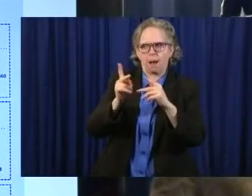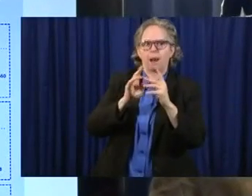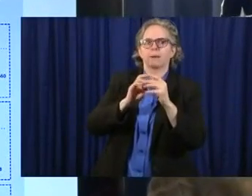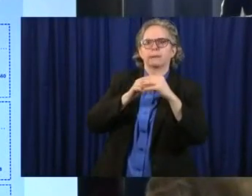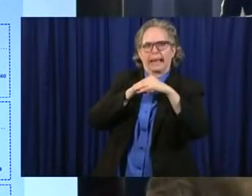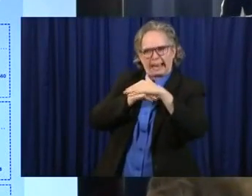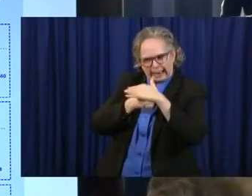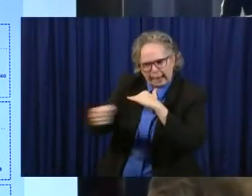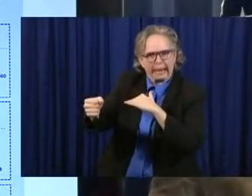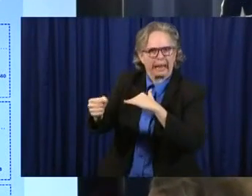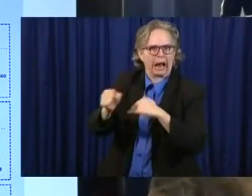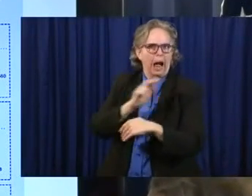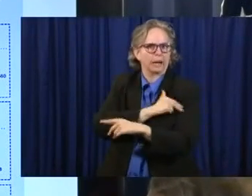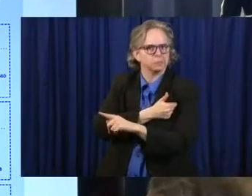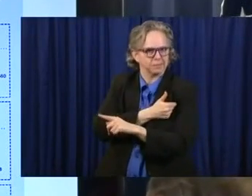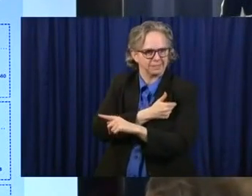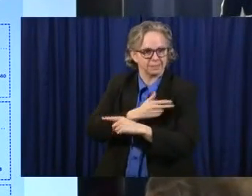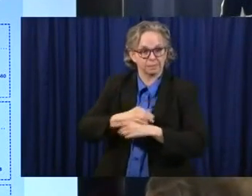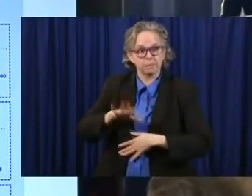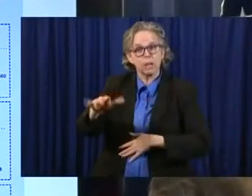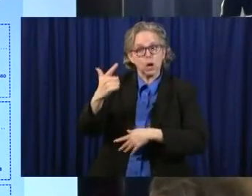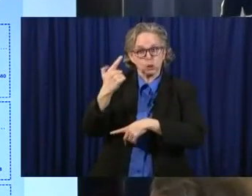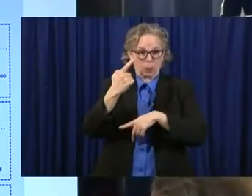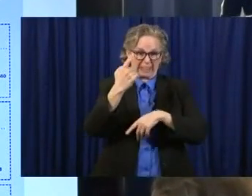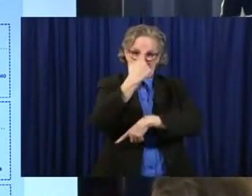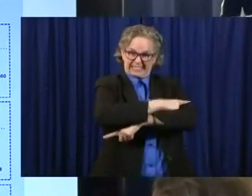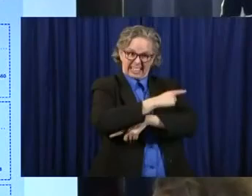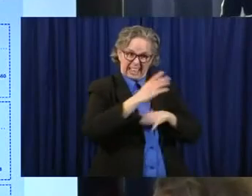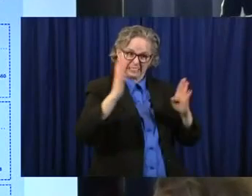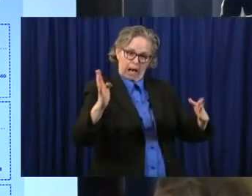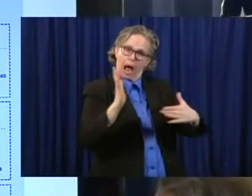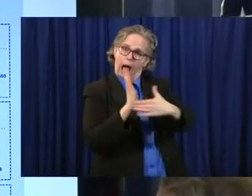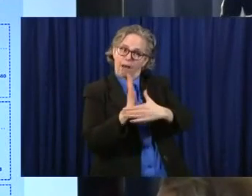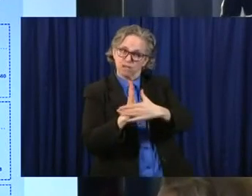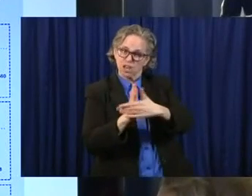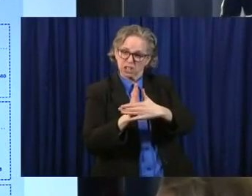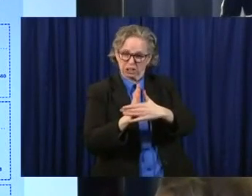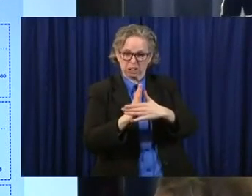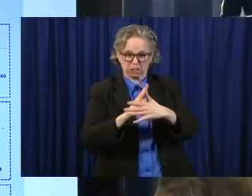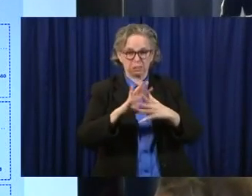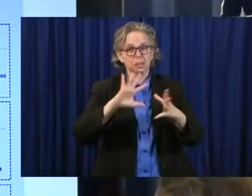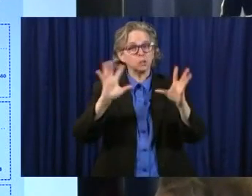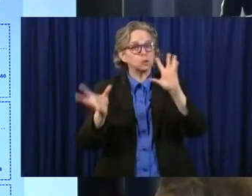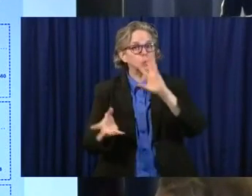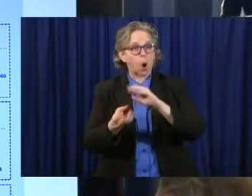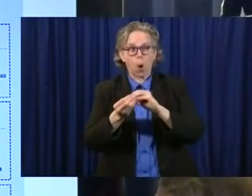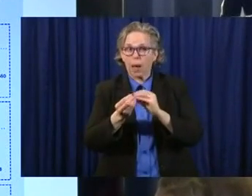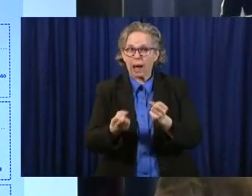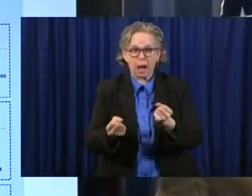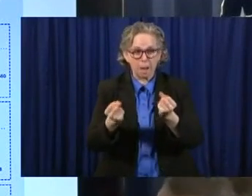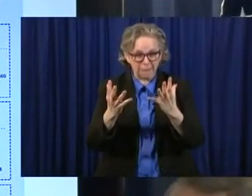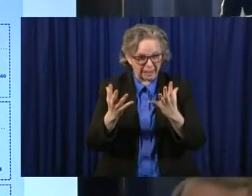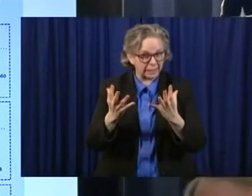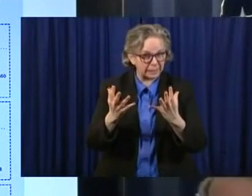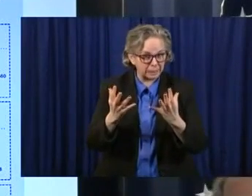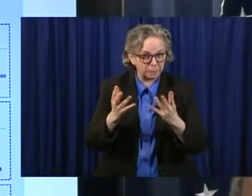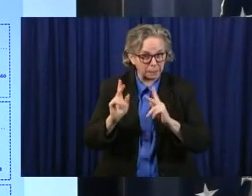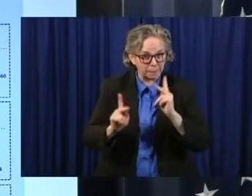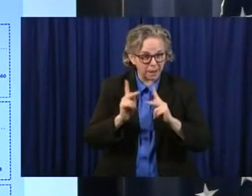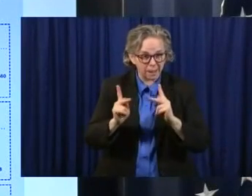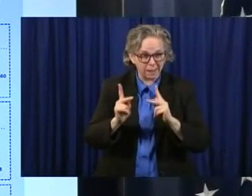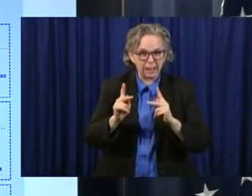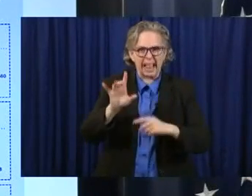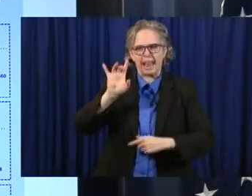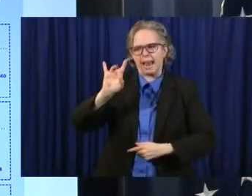21-day rolling average, the average of that last 21 days, it is average of 85